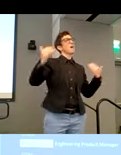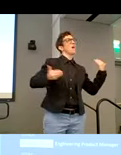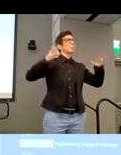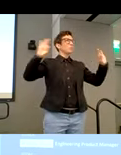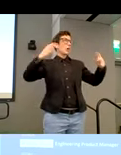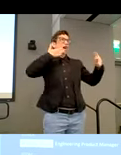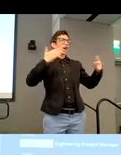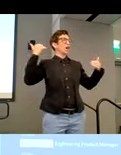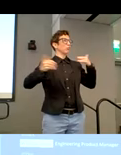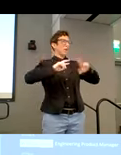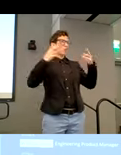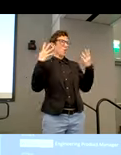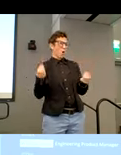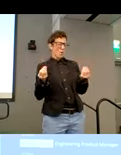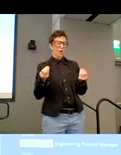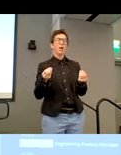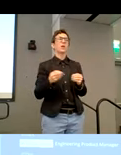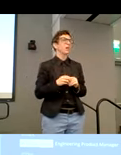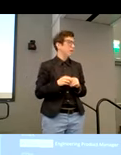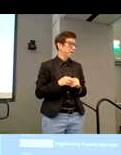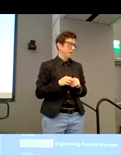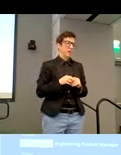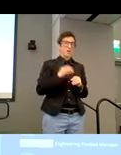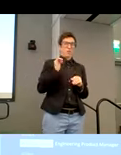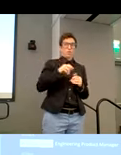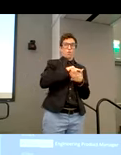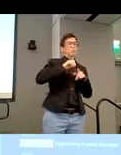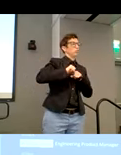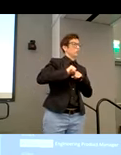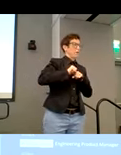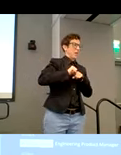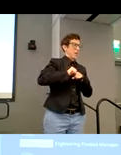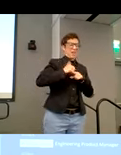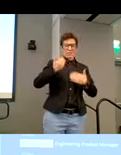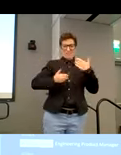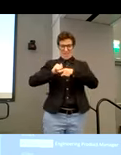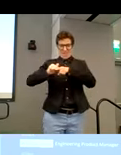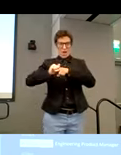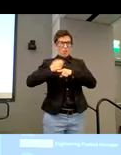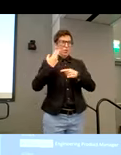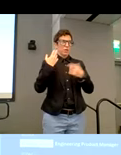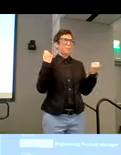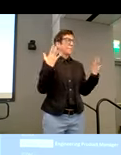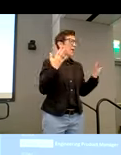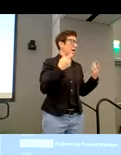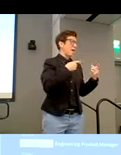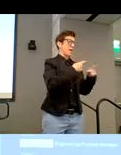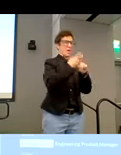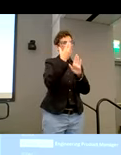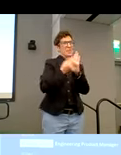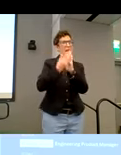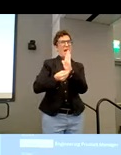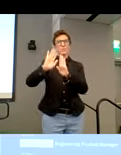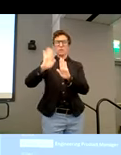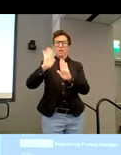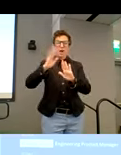we need. We're ready to go because us delivering that those trainings quickly realized that there were gaps in our product that we needed